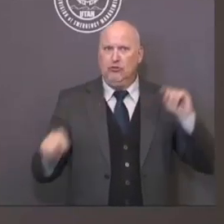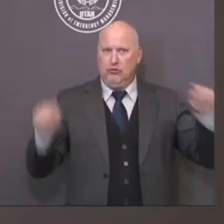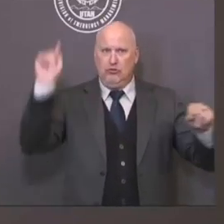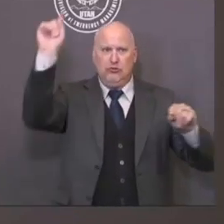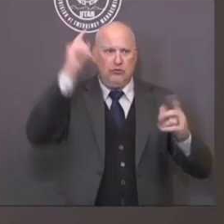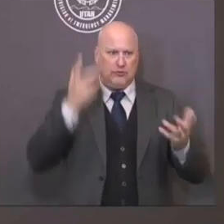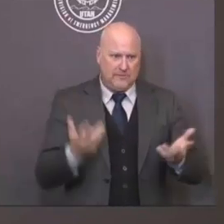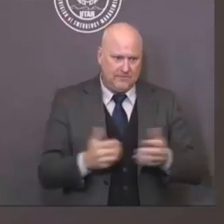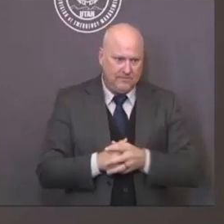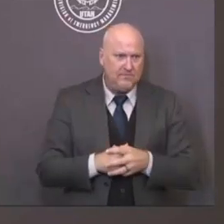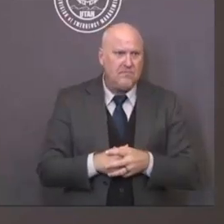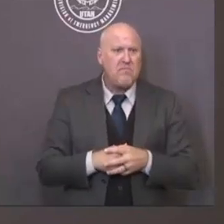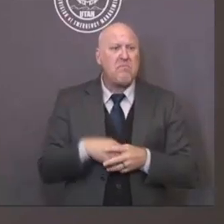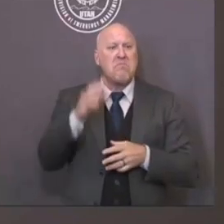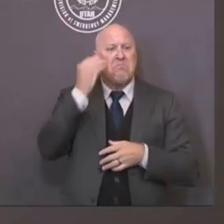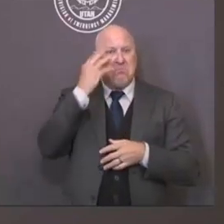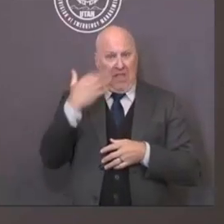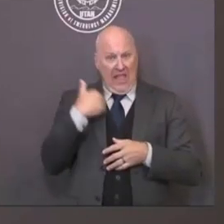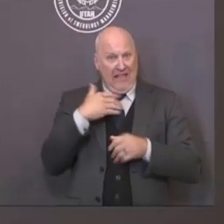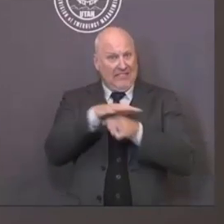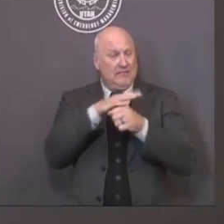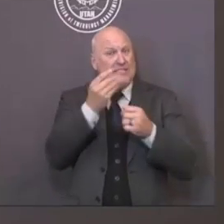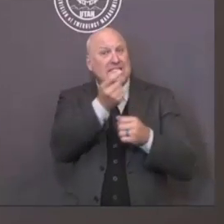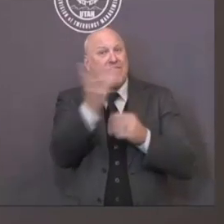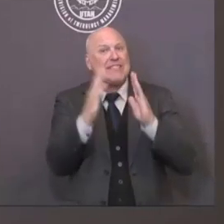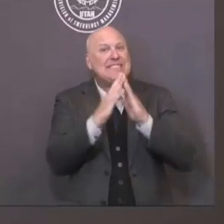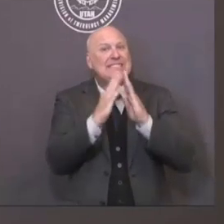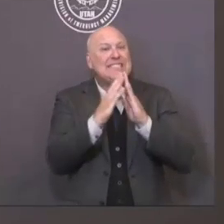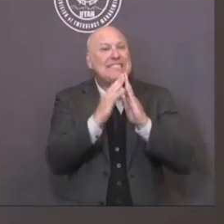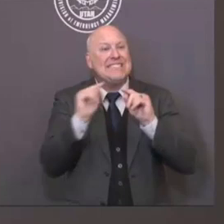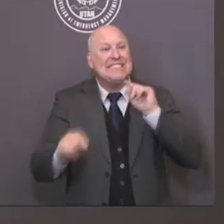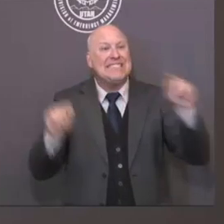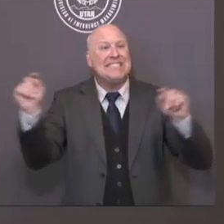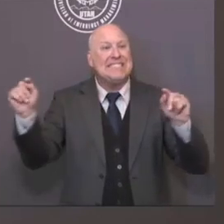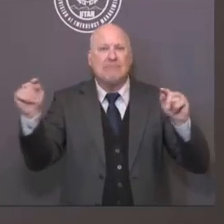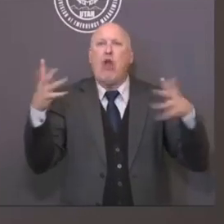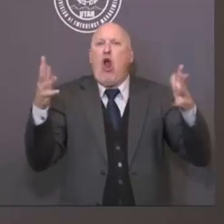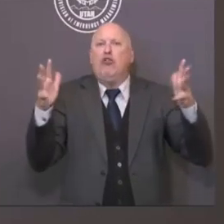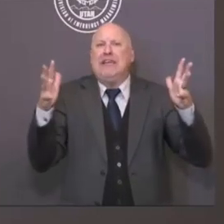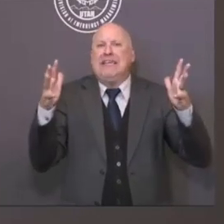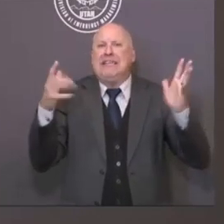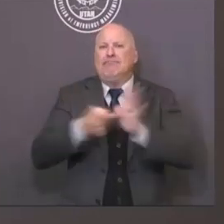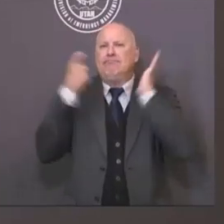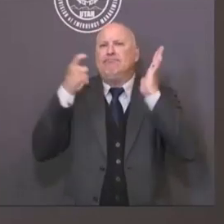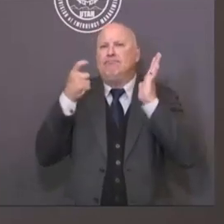allowing for local control. What we have done at the state level